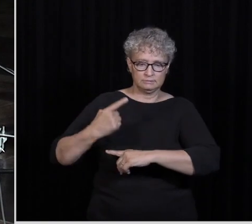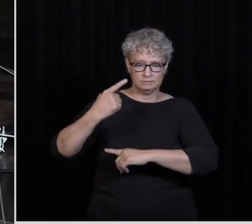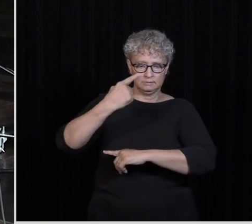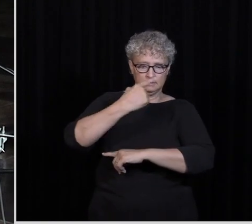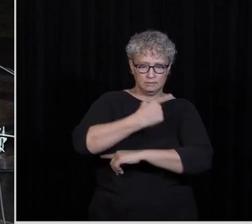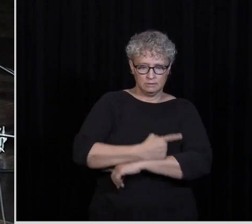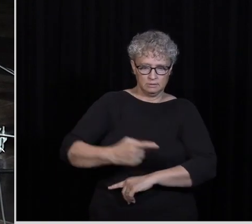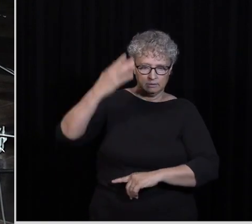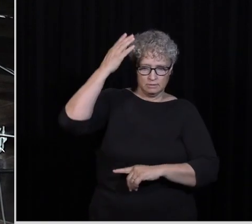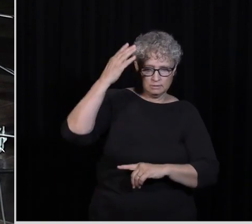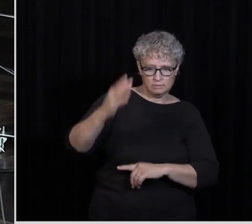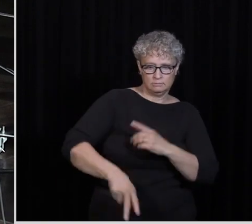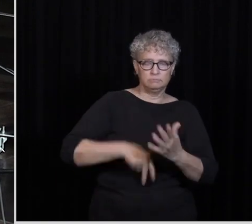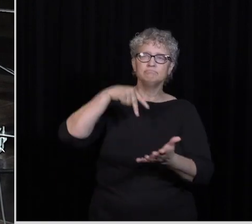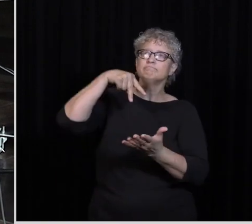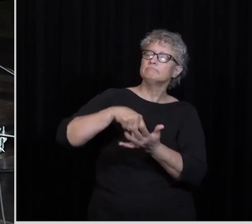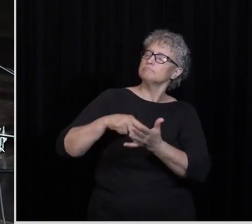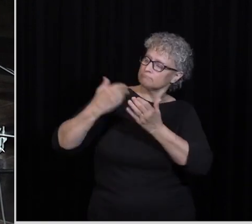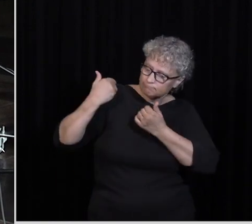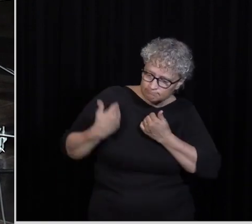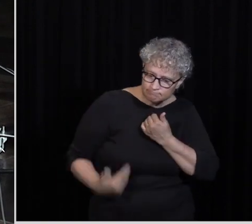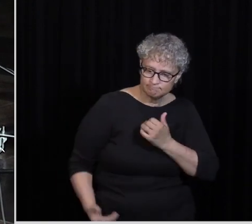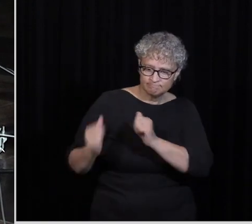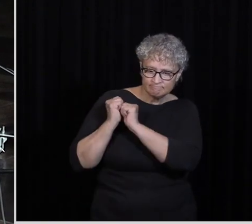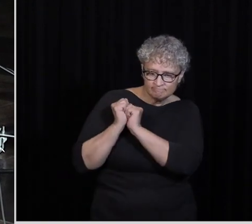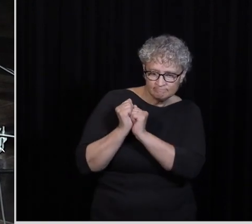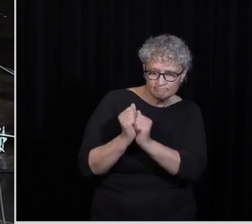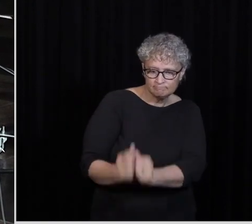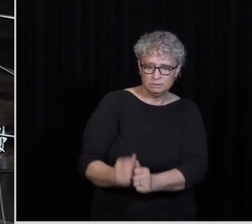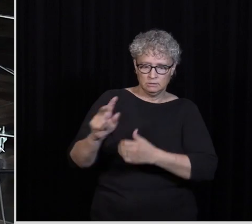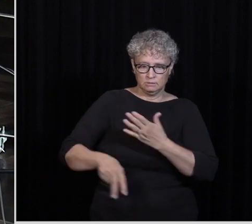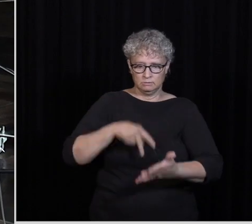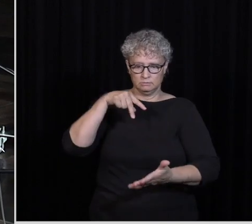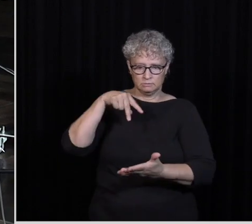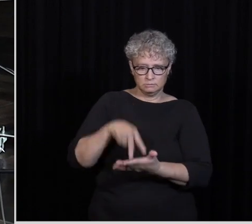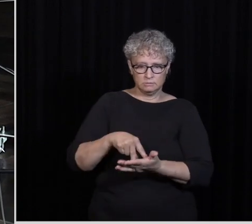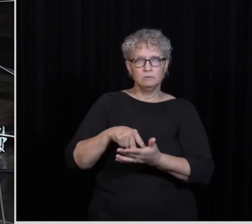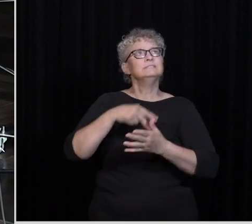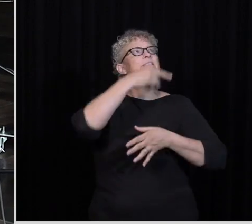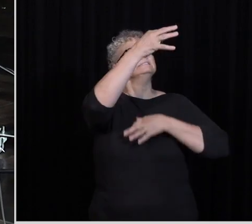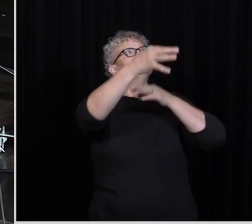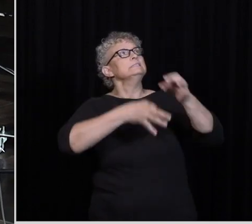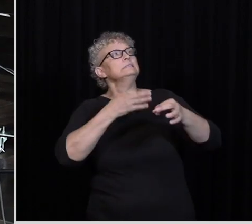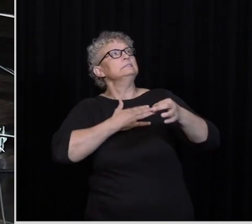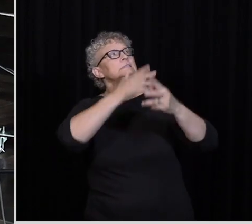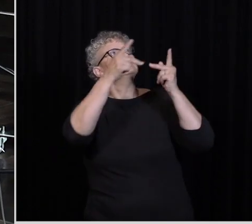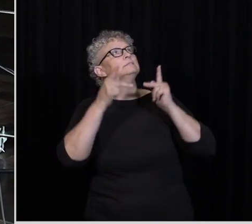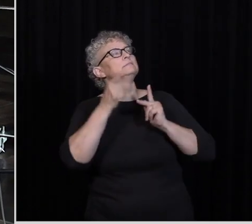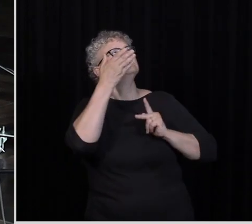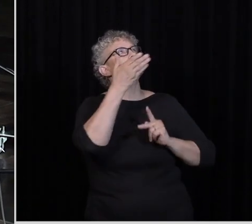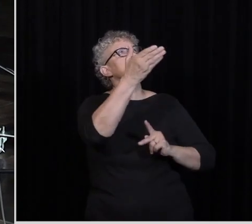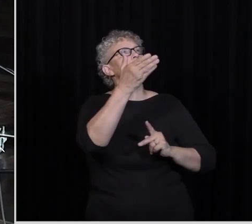And you stand by my side And you stood in my place Jesus,